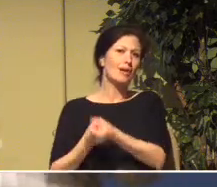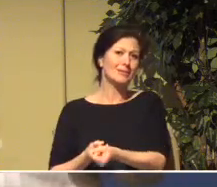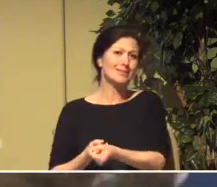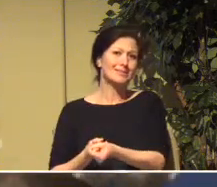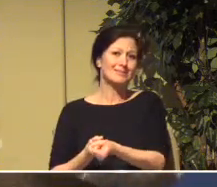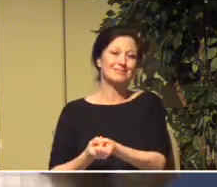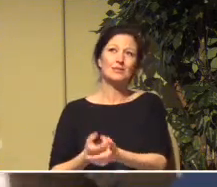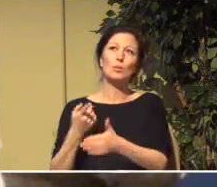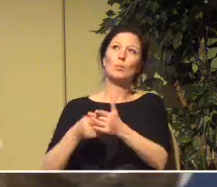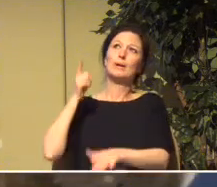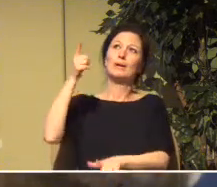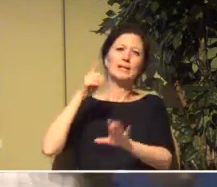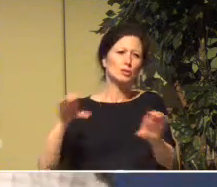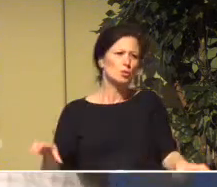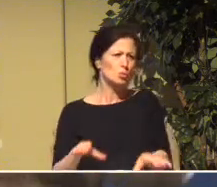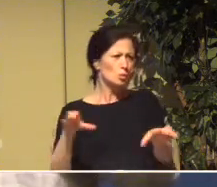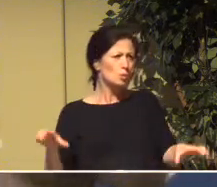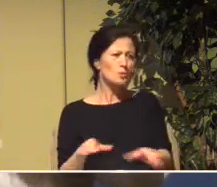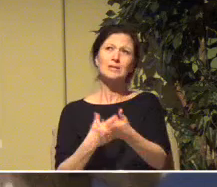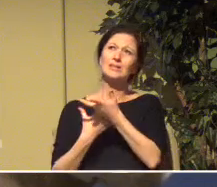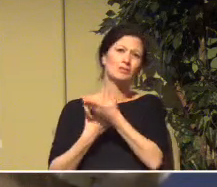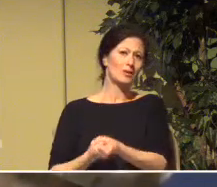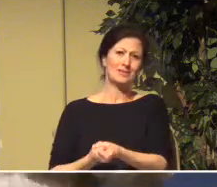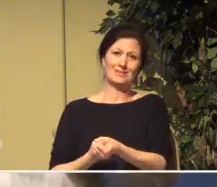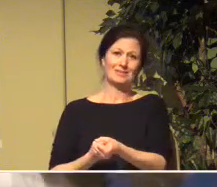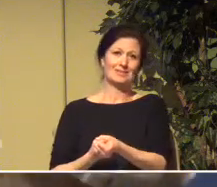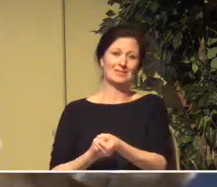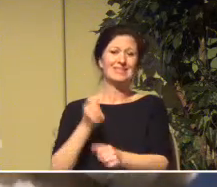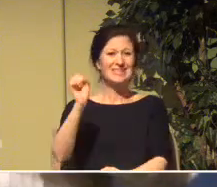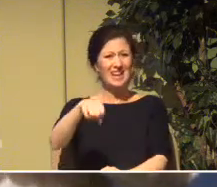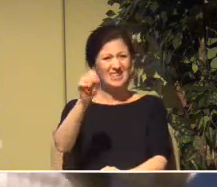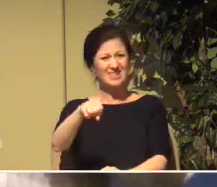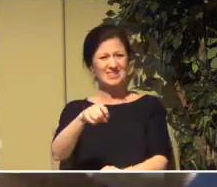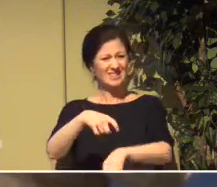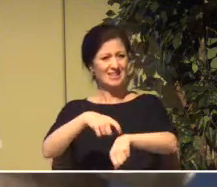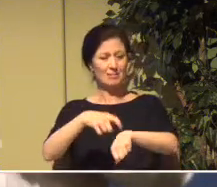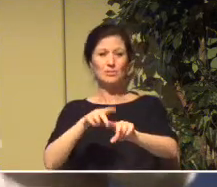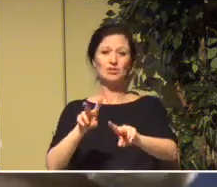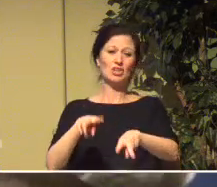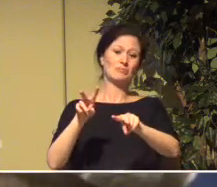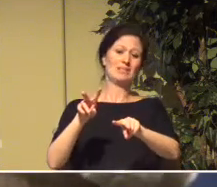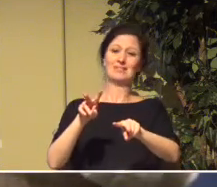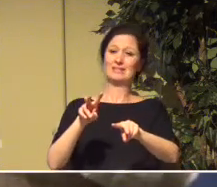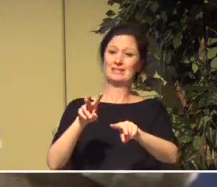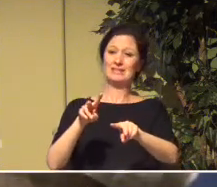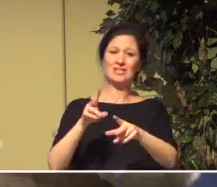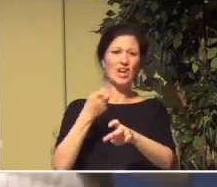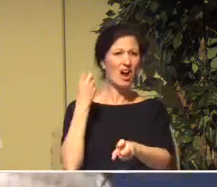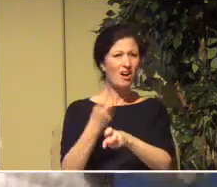trust his love and his care even in a time of judgment that they were in.